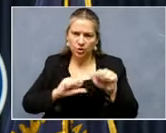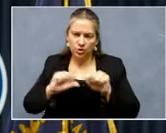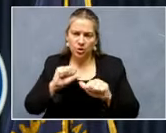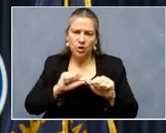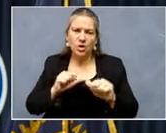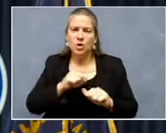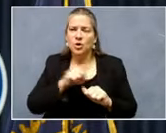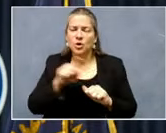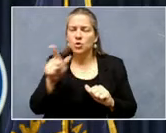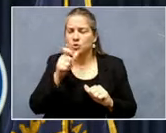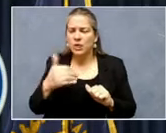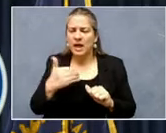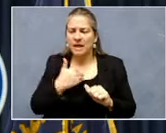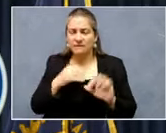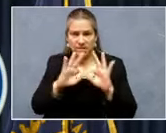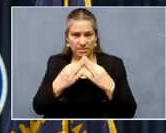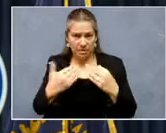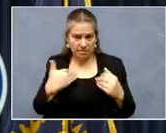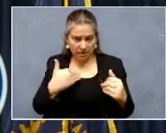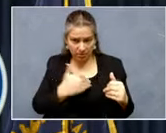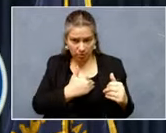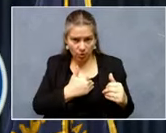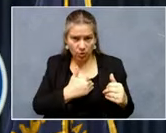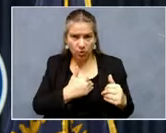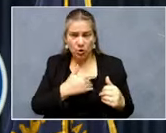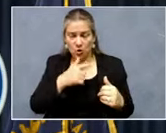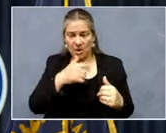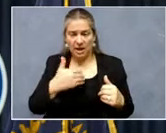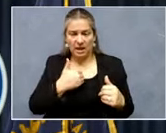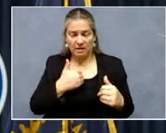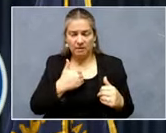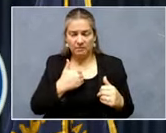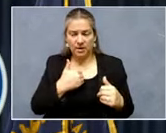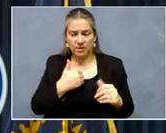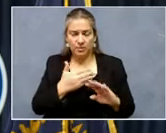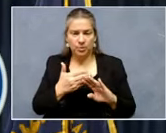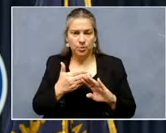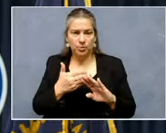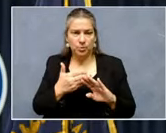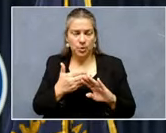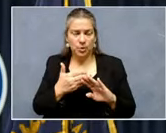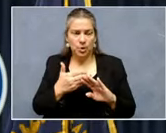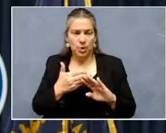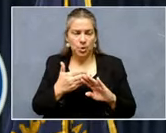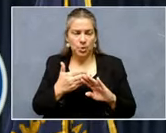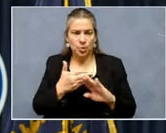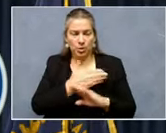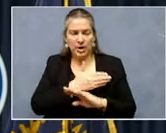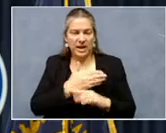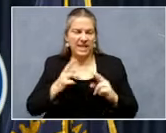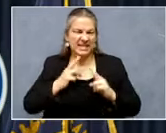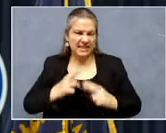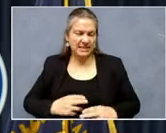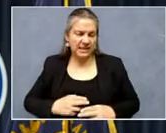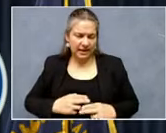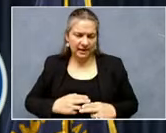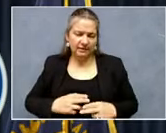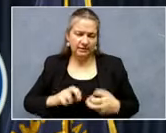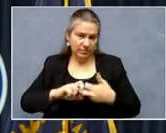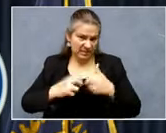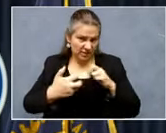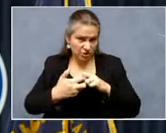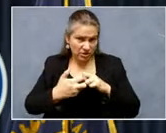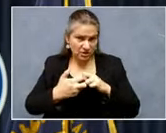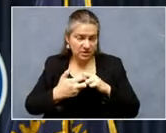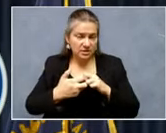have family members that have preexisting conditions that would make them more susceptible to this virus. And remember, our population